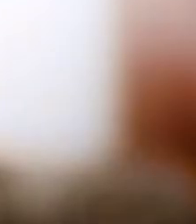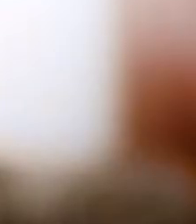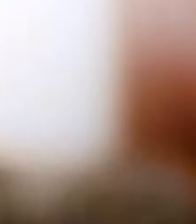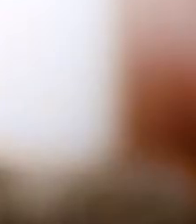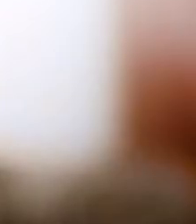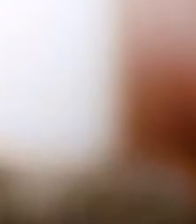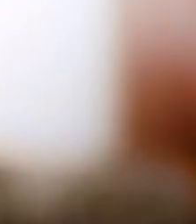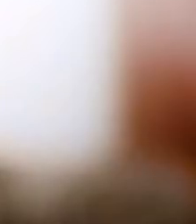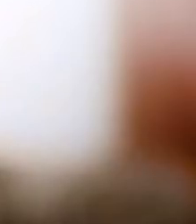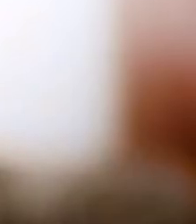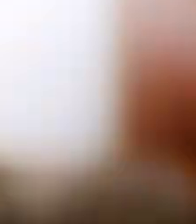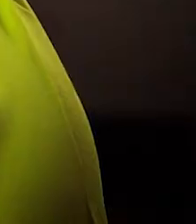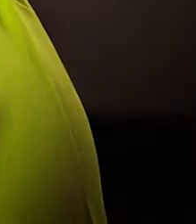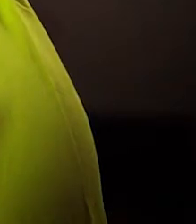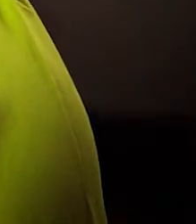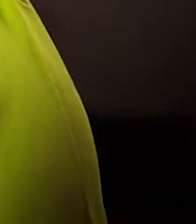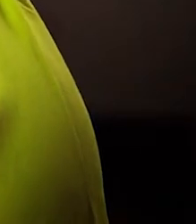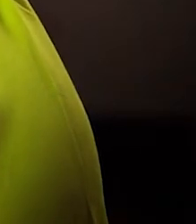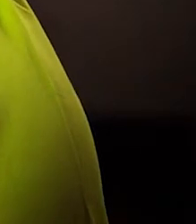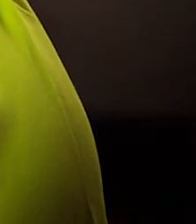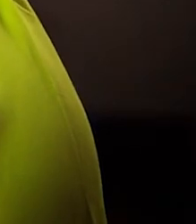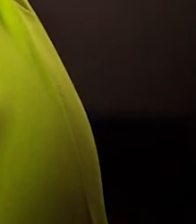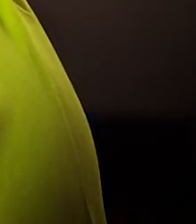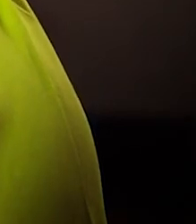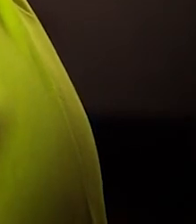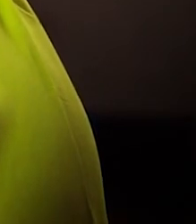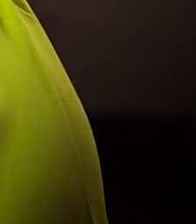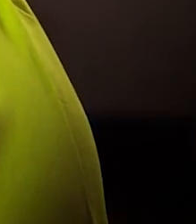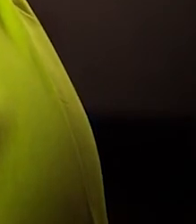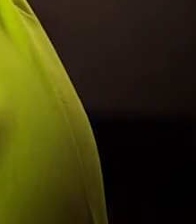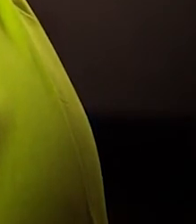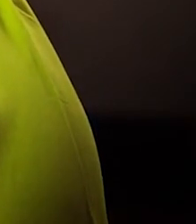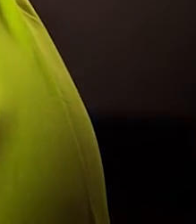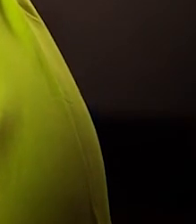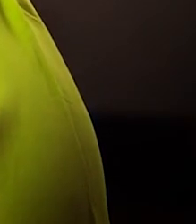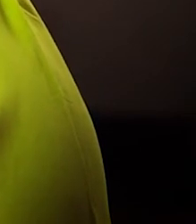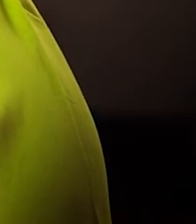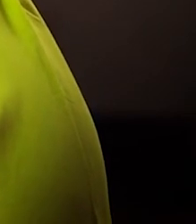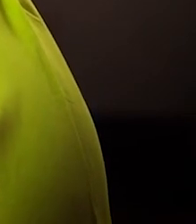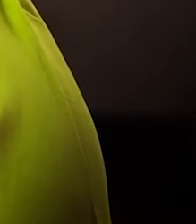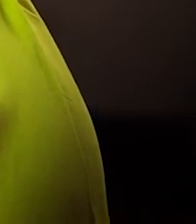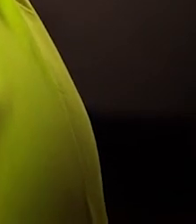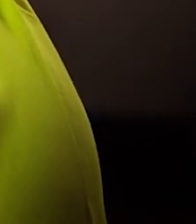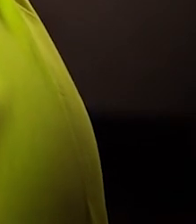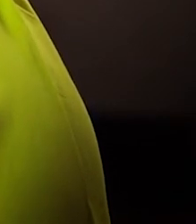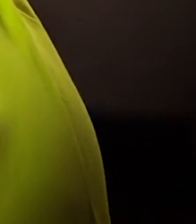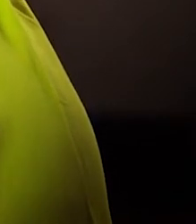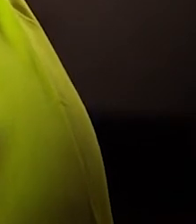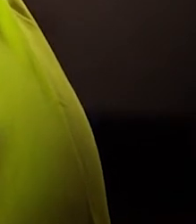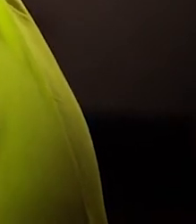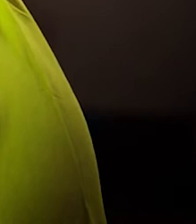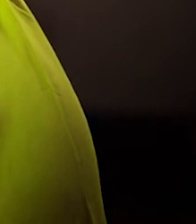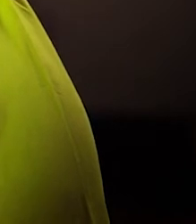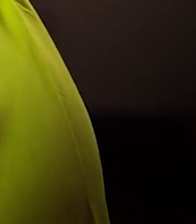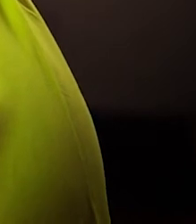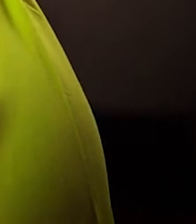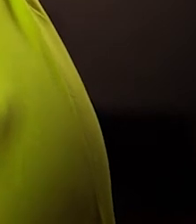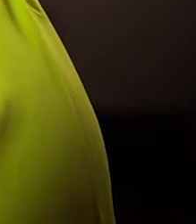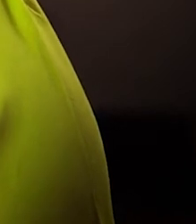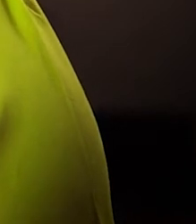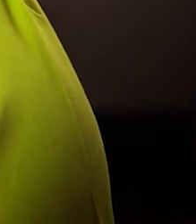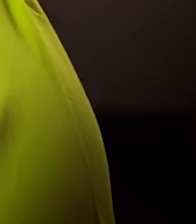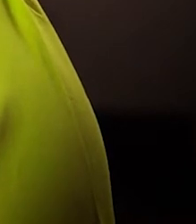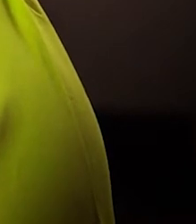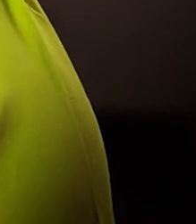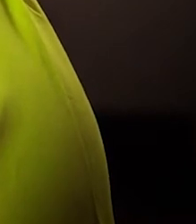clients and my own hours. I would definitely recommend Mabel to other support workers and I actually have done that and they're working on the platform. And the